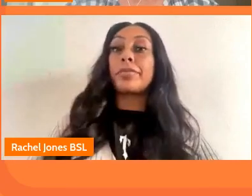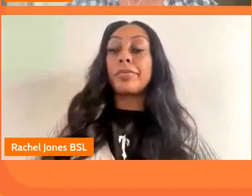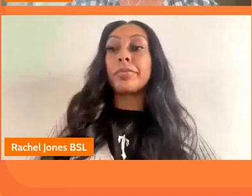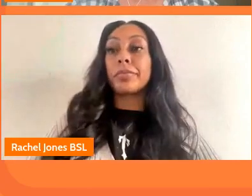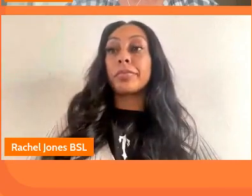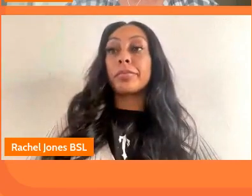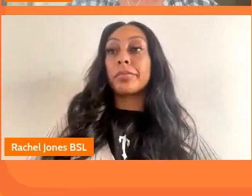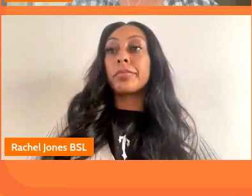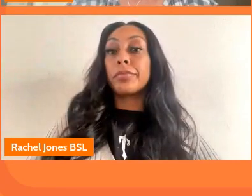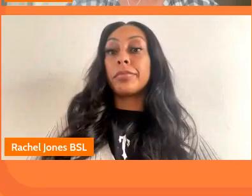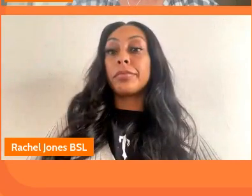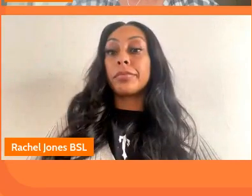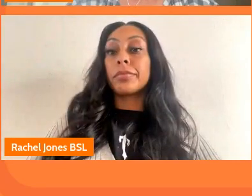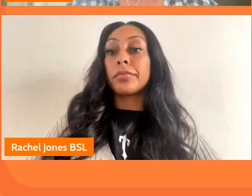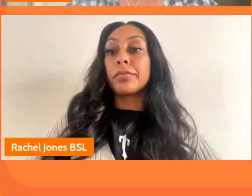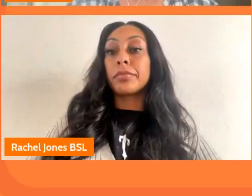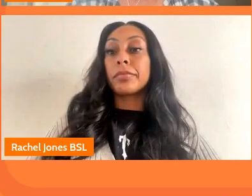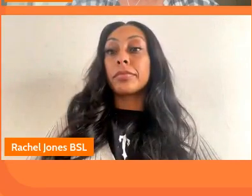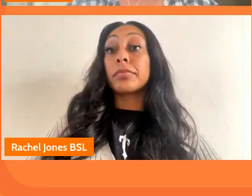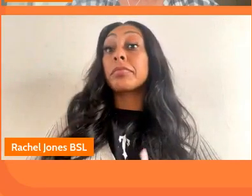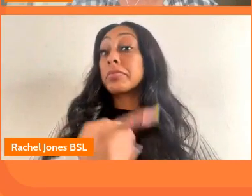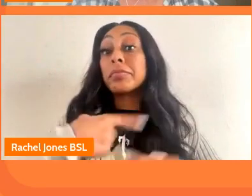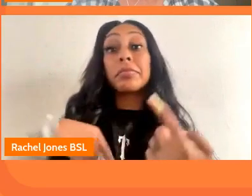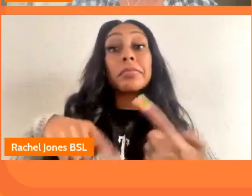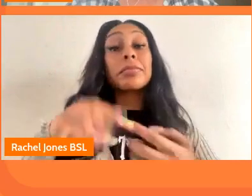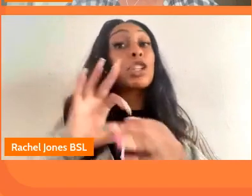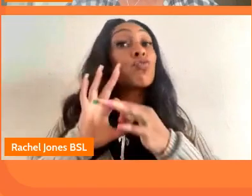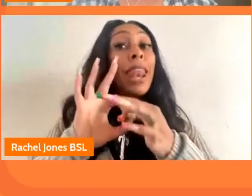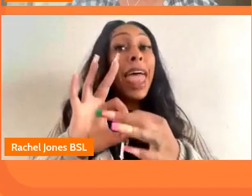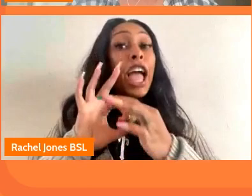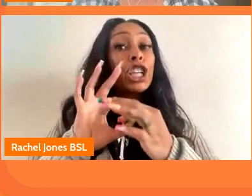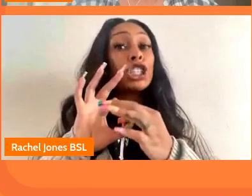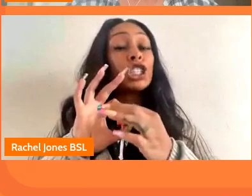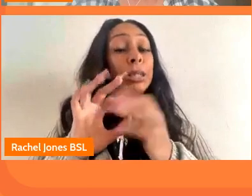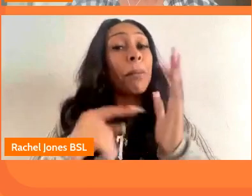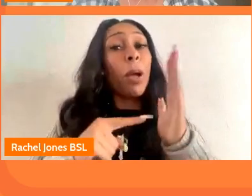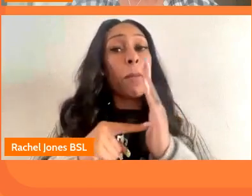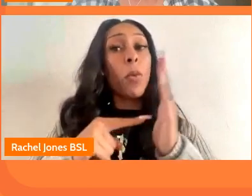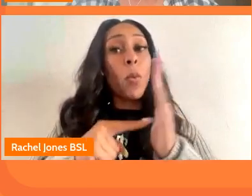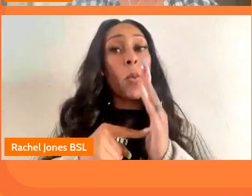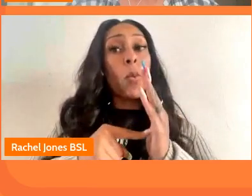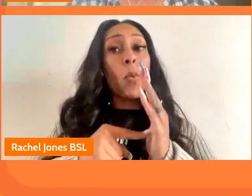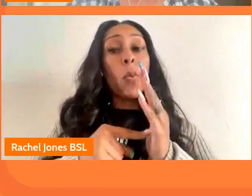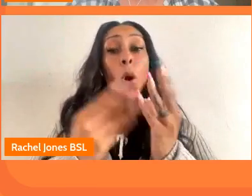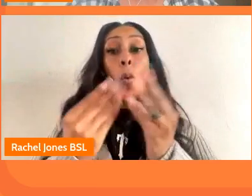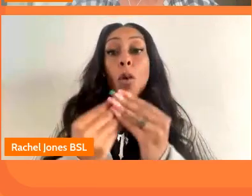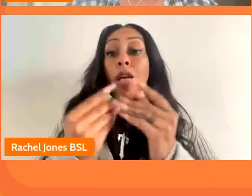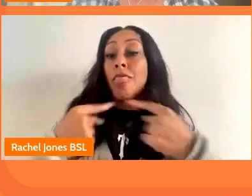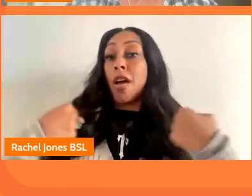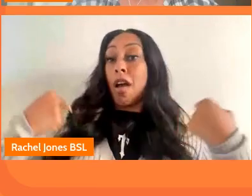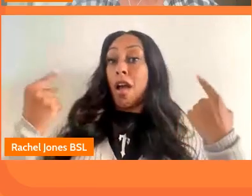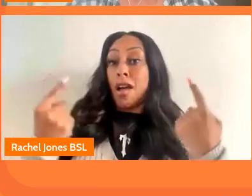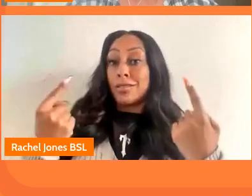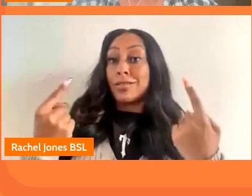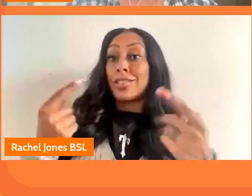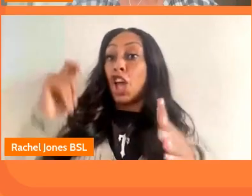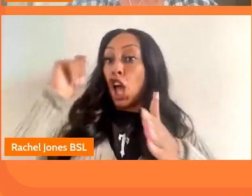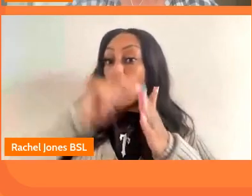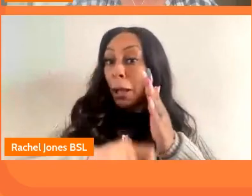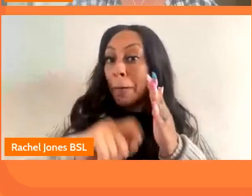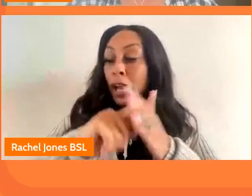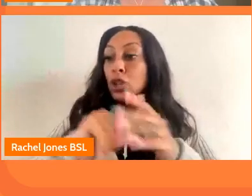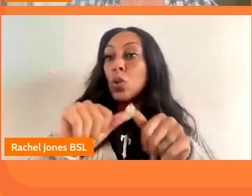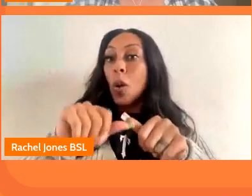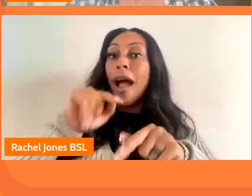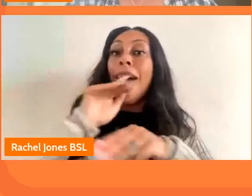um i think again you know relationships are really important and whether or not that's with us as commissioners or with other people involved in those